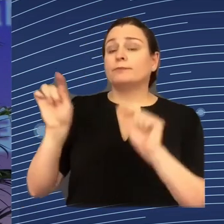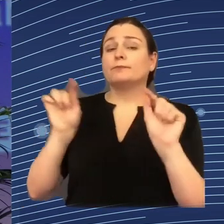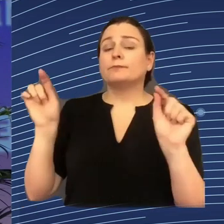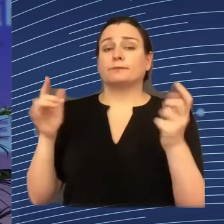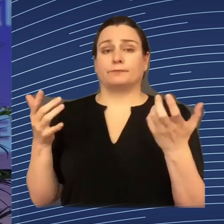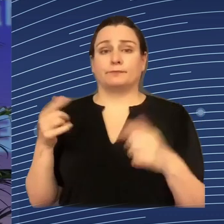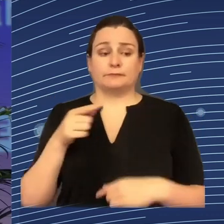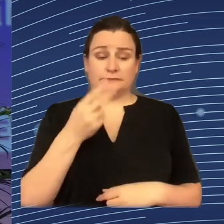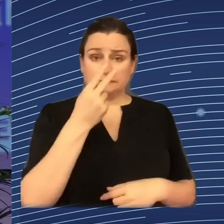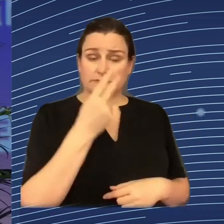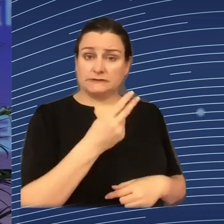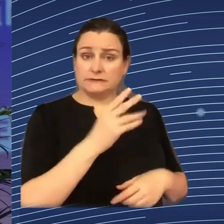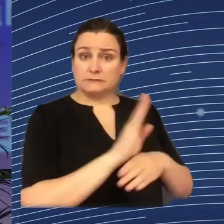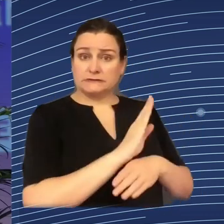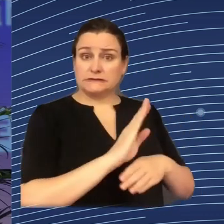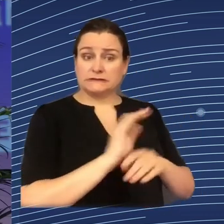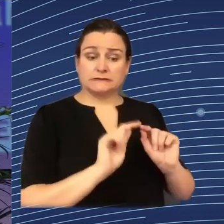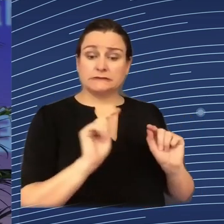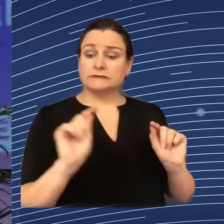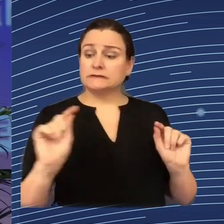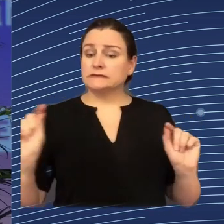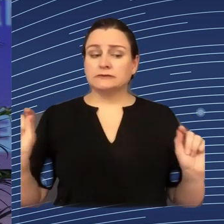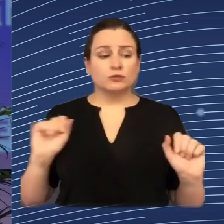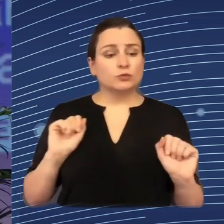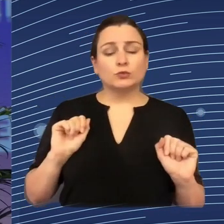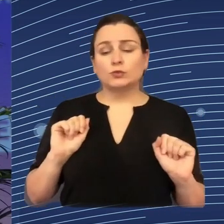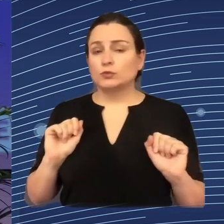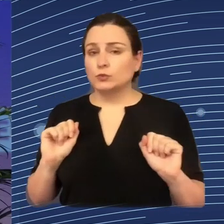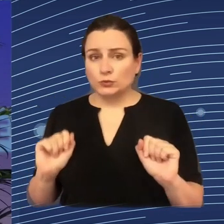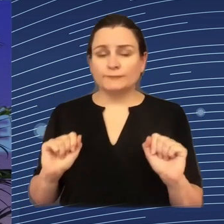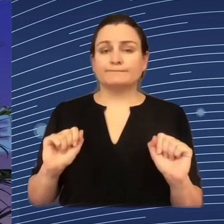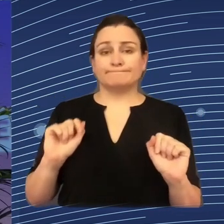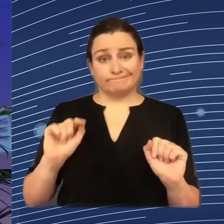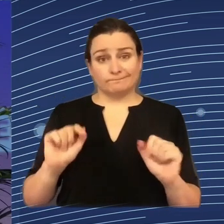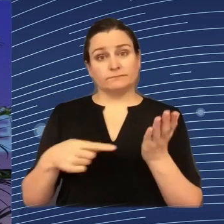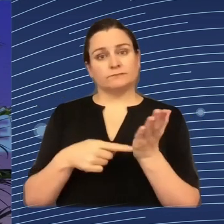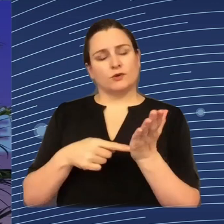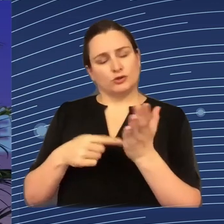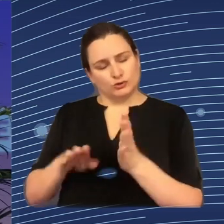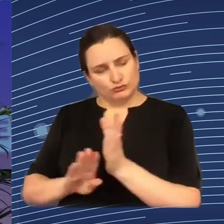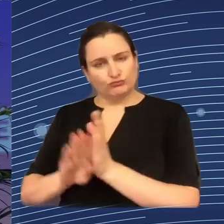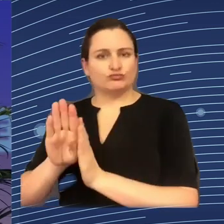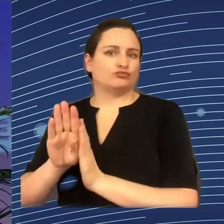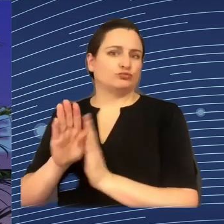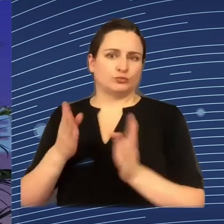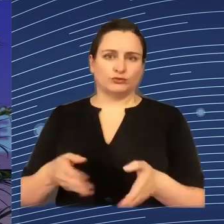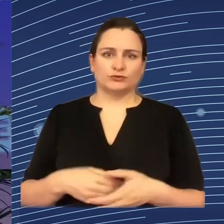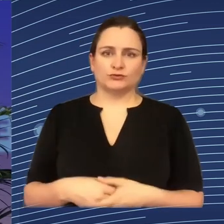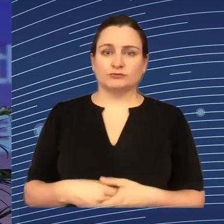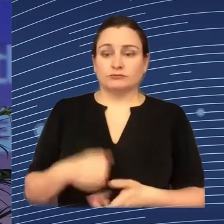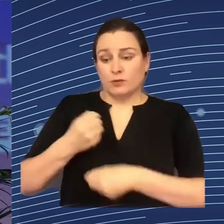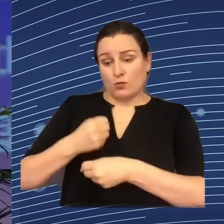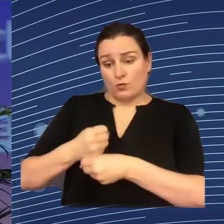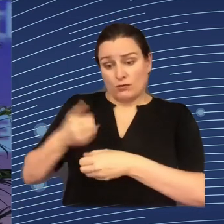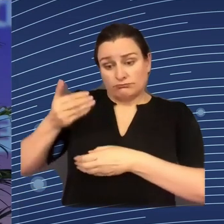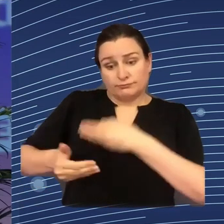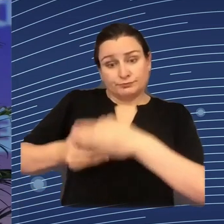addressing the issue of updating their technologies and improving the work processes so that the best can